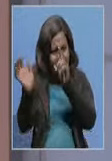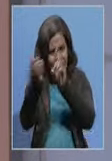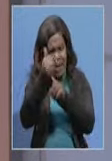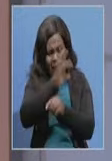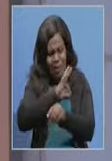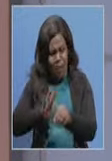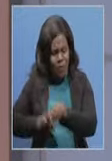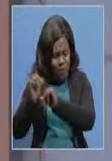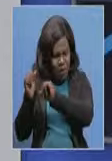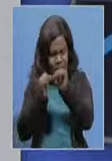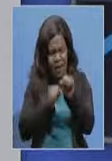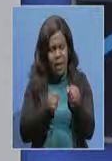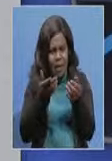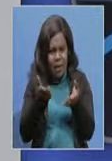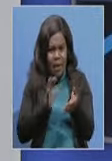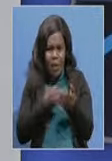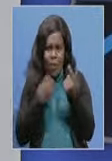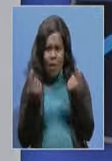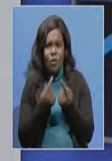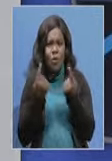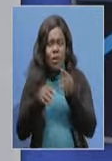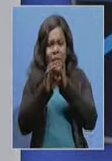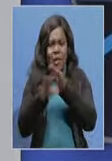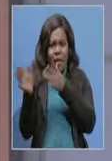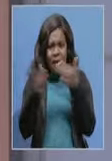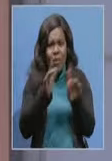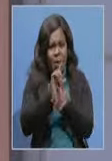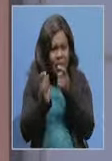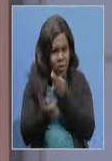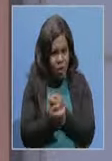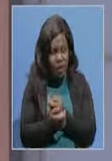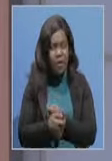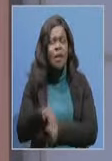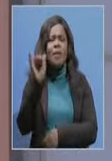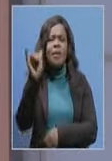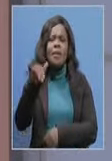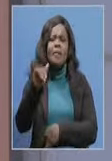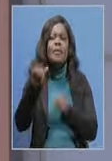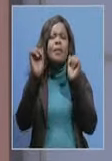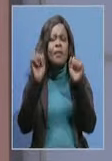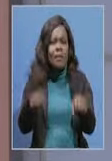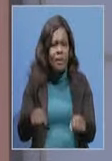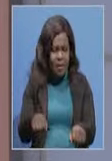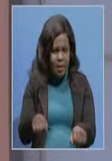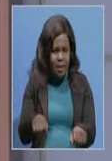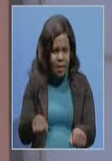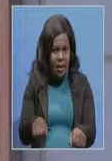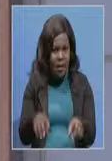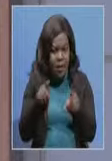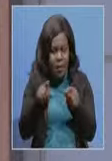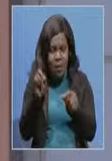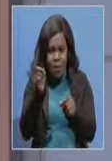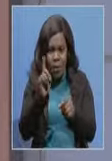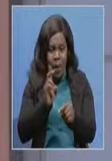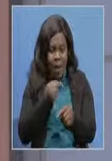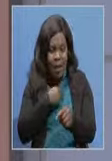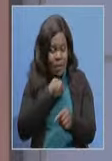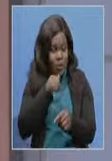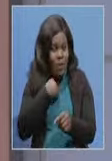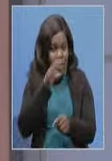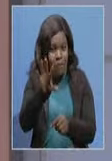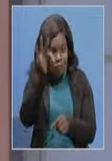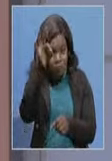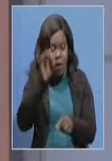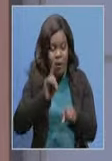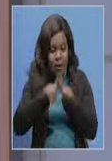in our situation under climate change? Yes, we can. And to an extent we have no choice. We have to